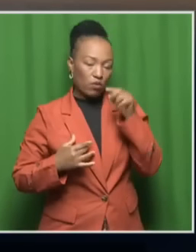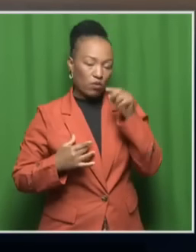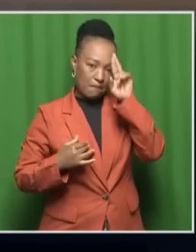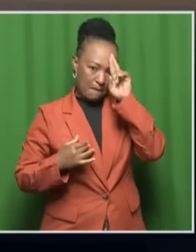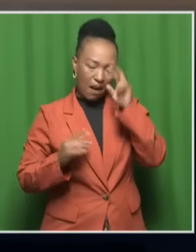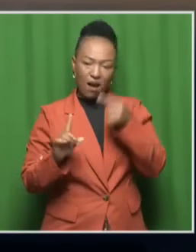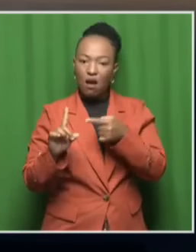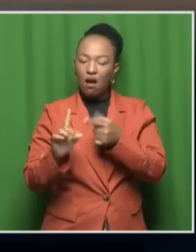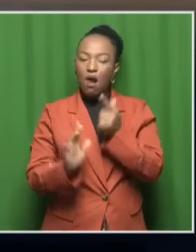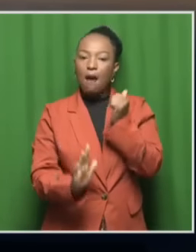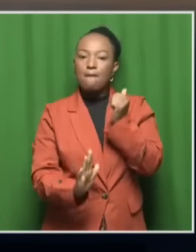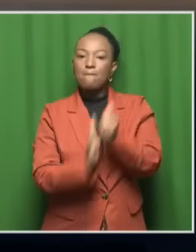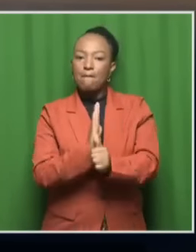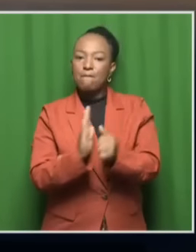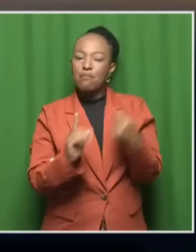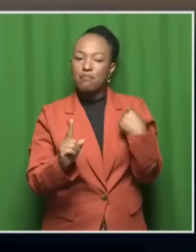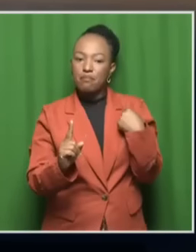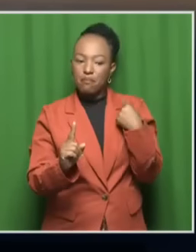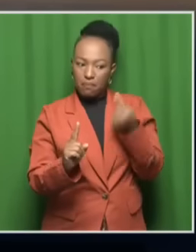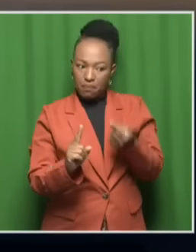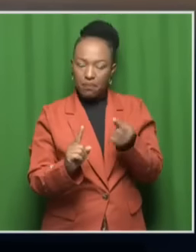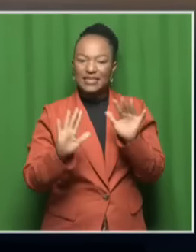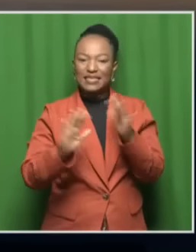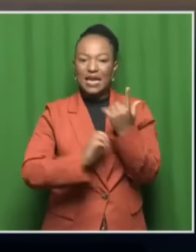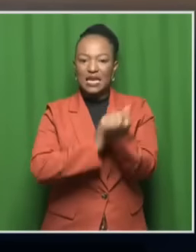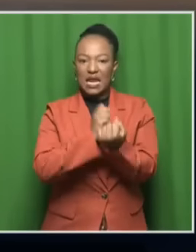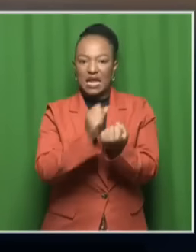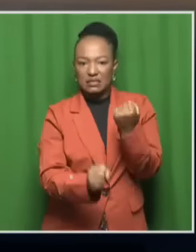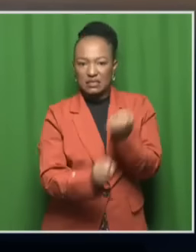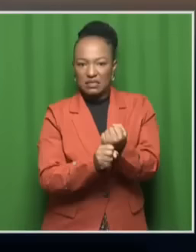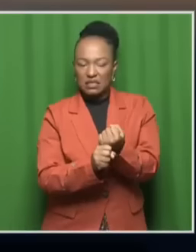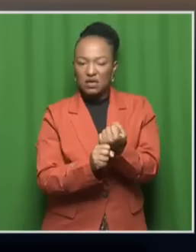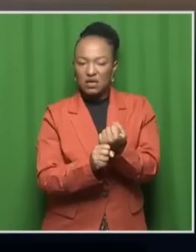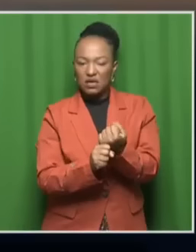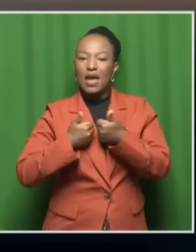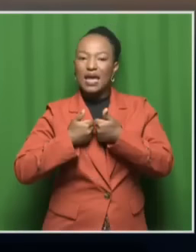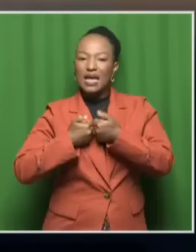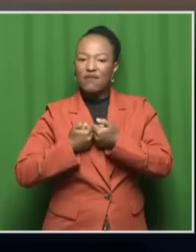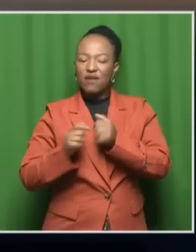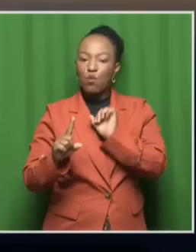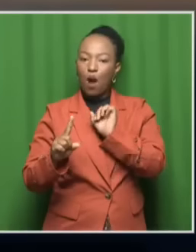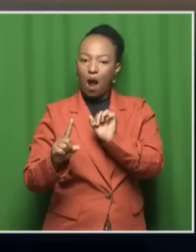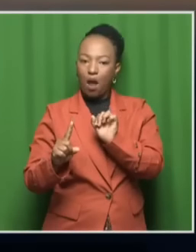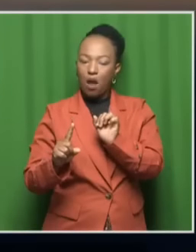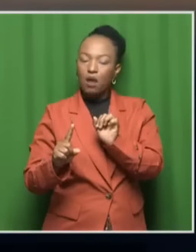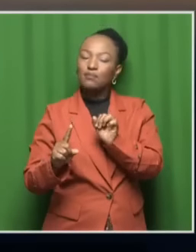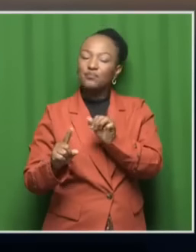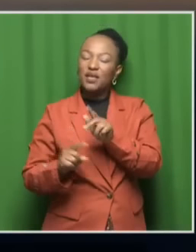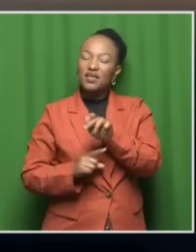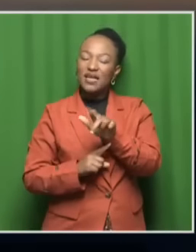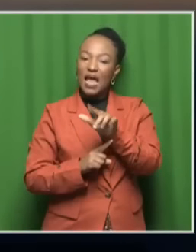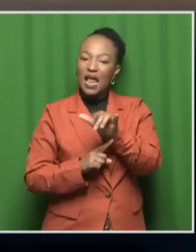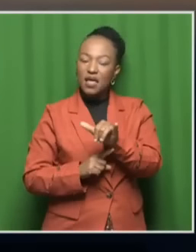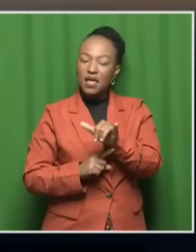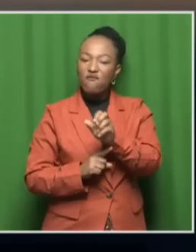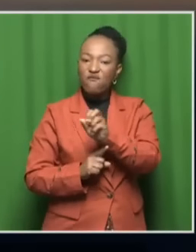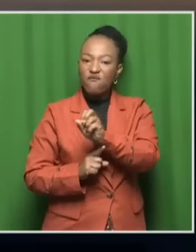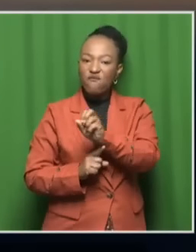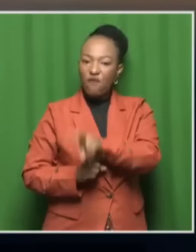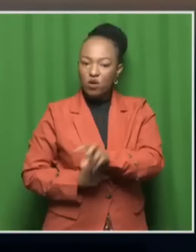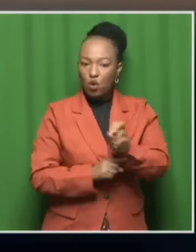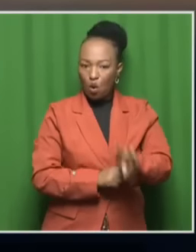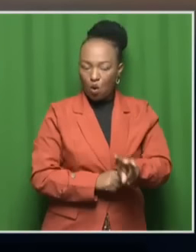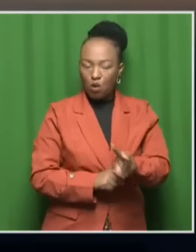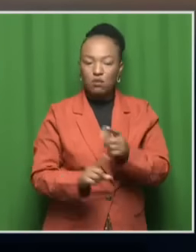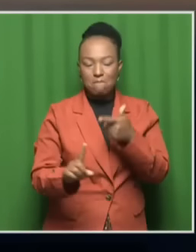since Senza Mayiwa were shot dead at his then-girlfriend Kelly Kumalo's parental home in Foslores on Gauteng's East